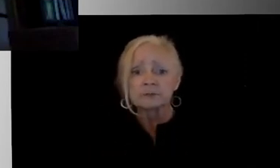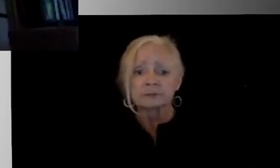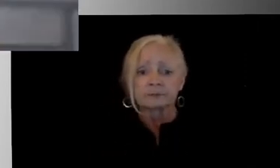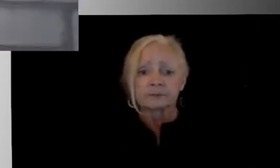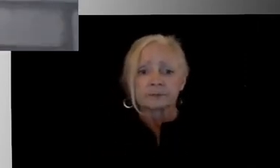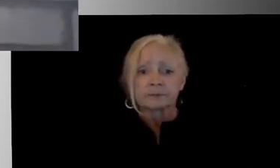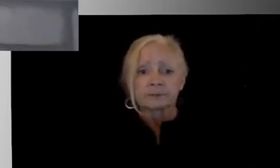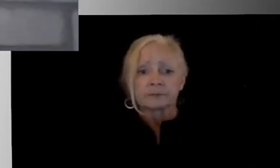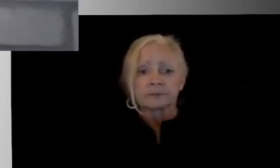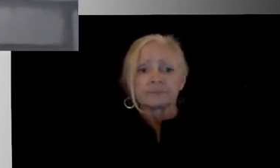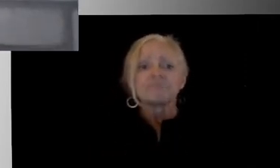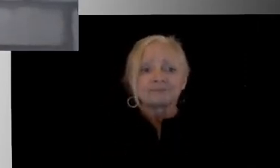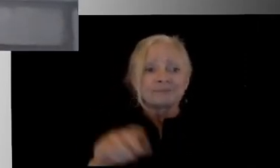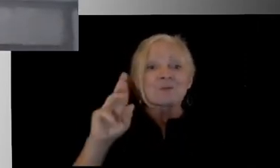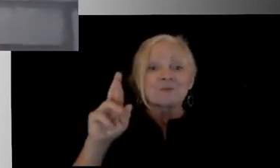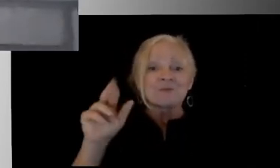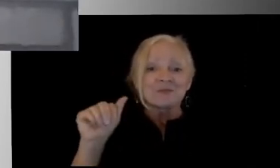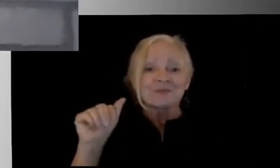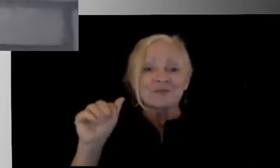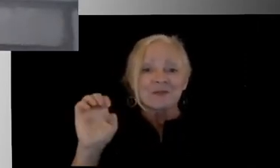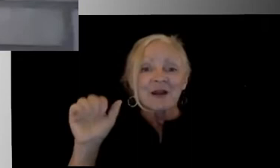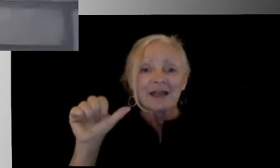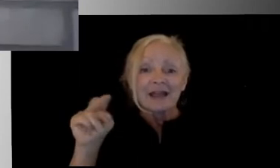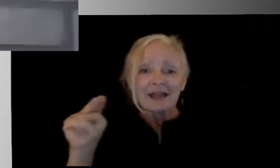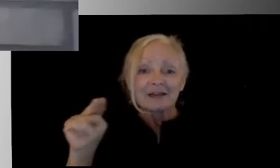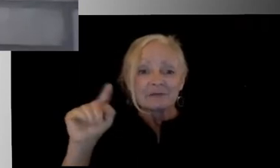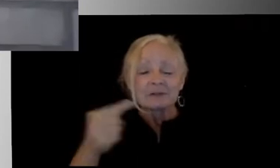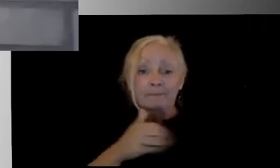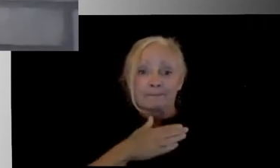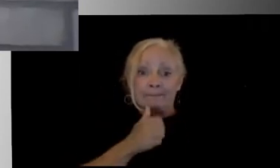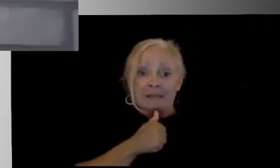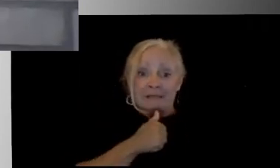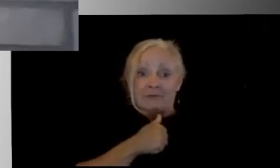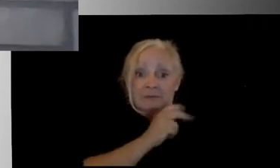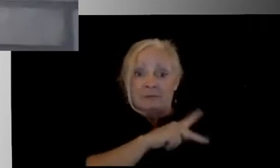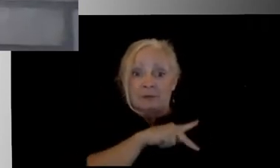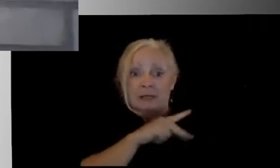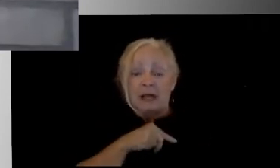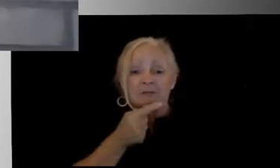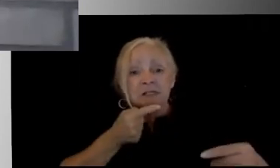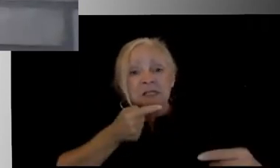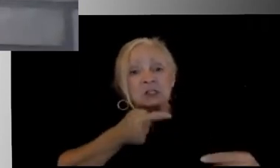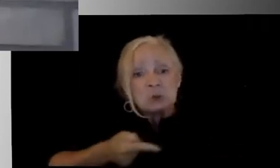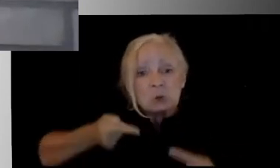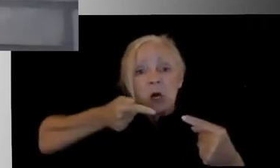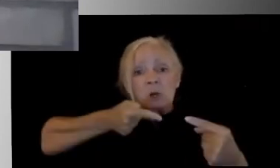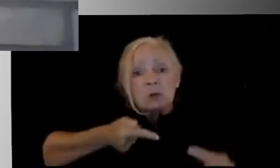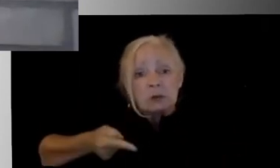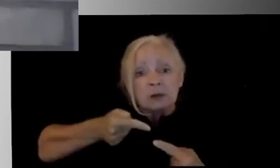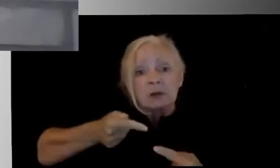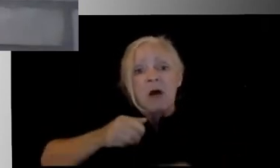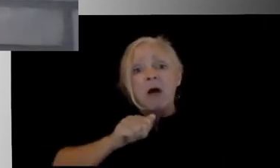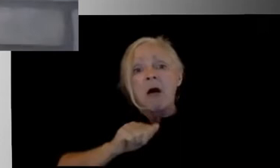I'll go first on that one. I personally have really struggled with this all summer